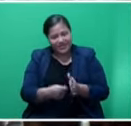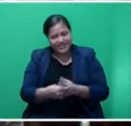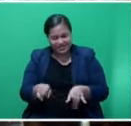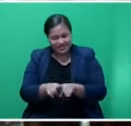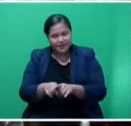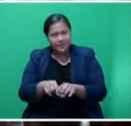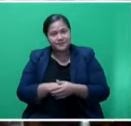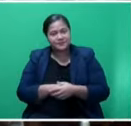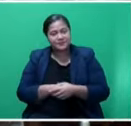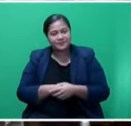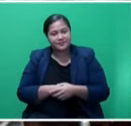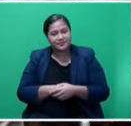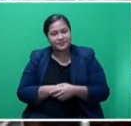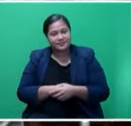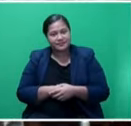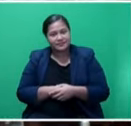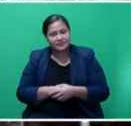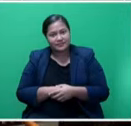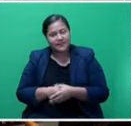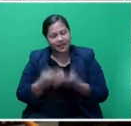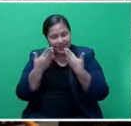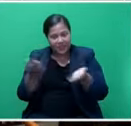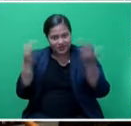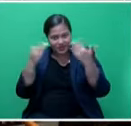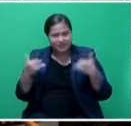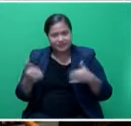And it's essentially a replication of that. Thank you, Mr. Speaker, sir.